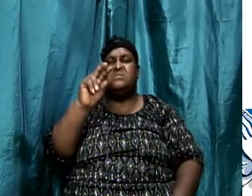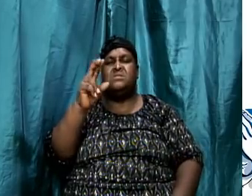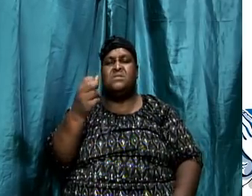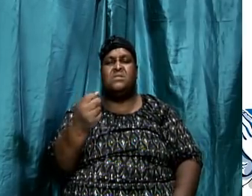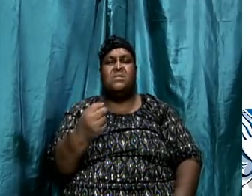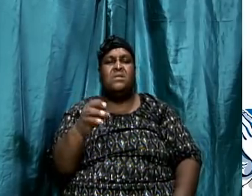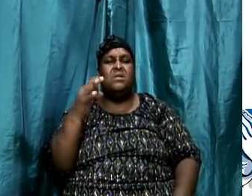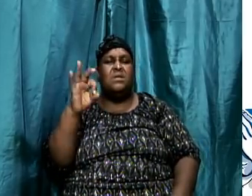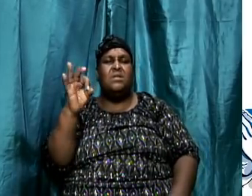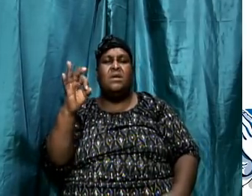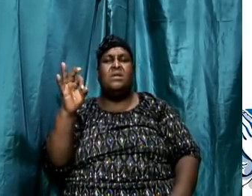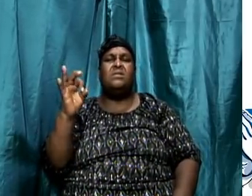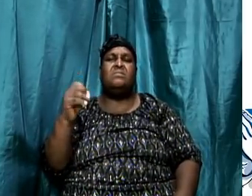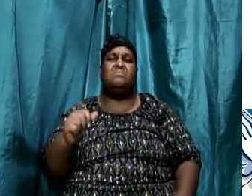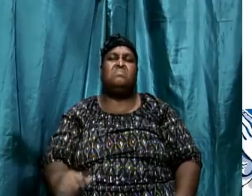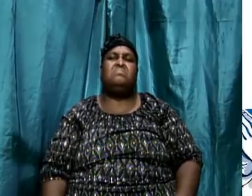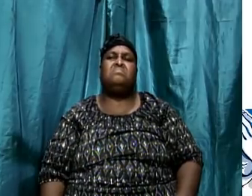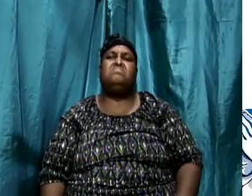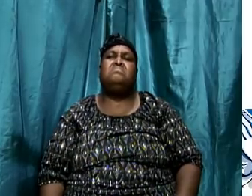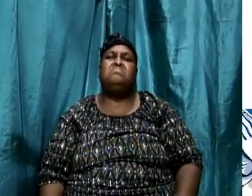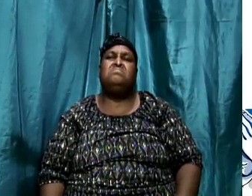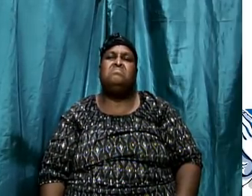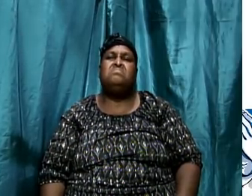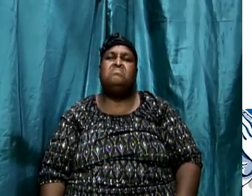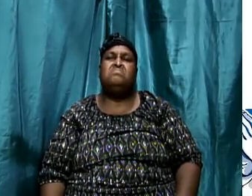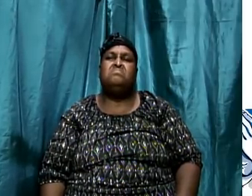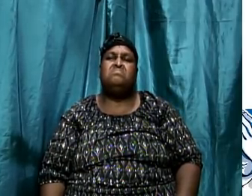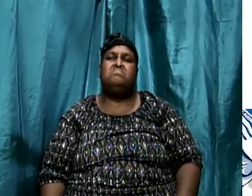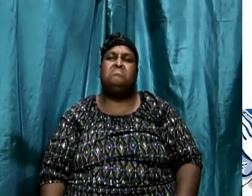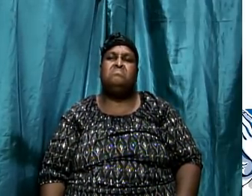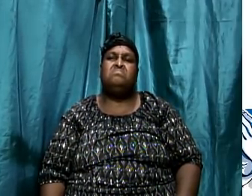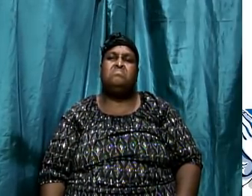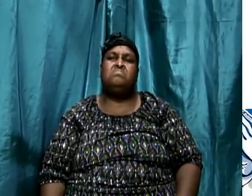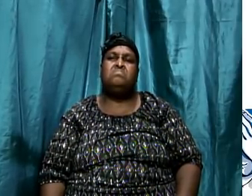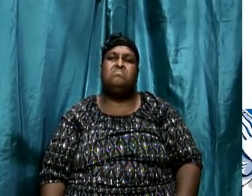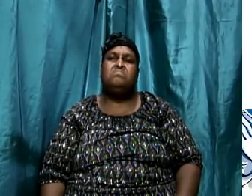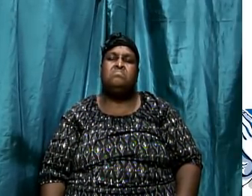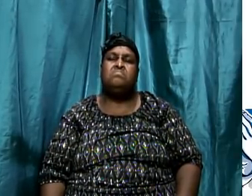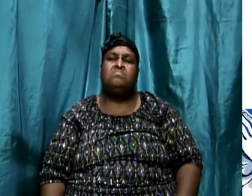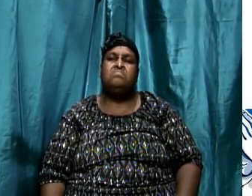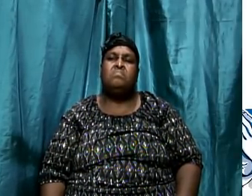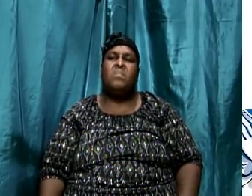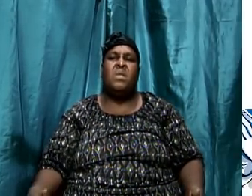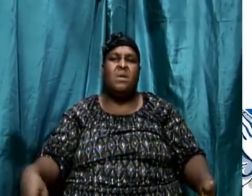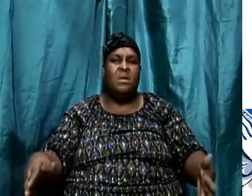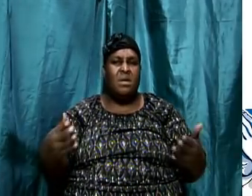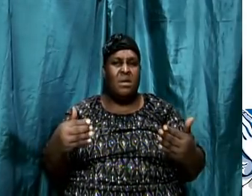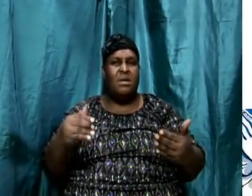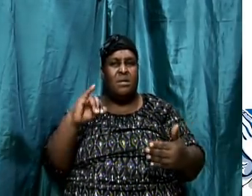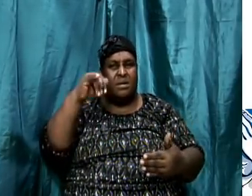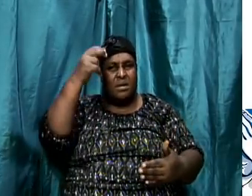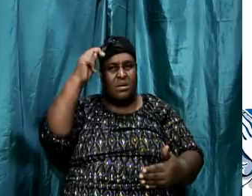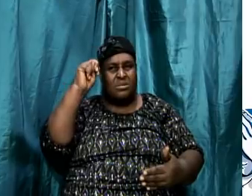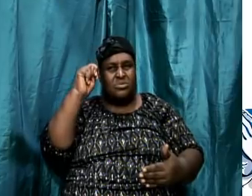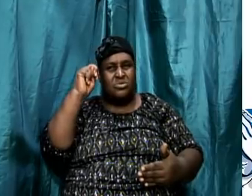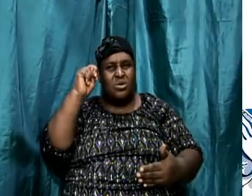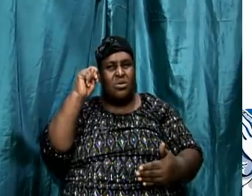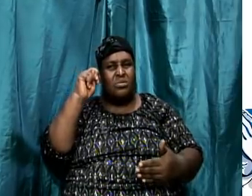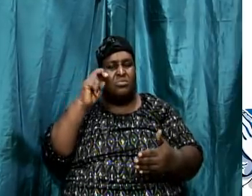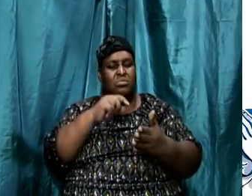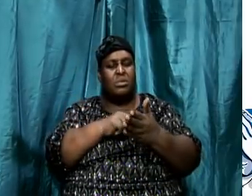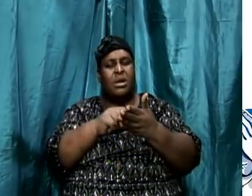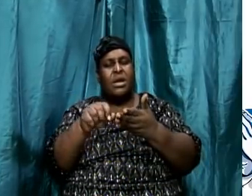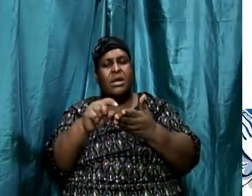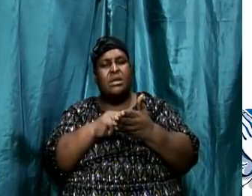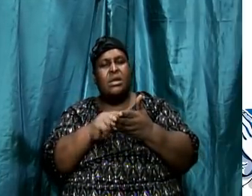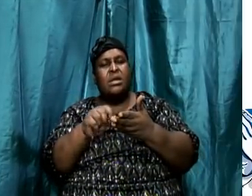In Revelation chapter 1 and verse 19. Now, here it is that John was writing and said, write these things,